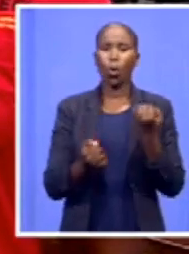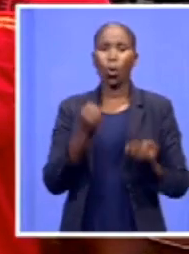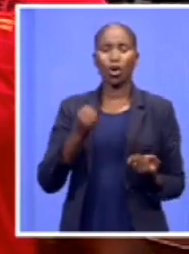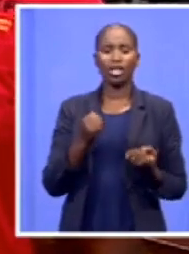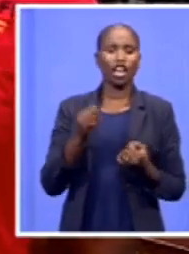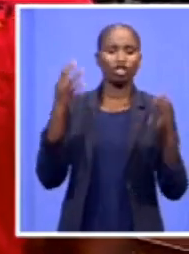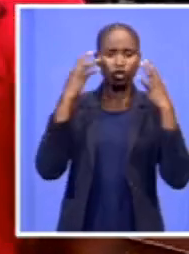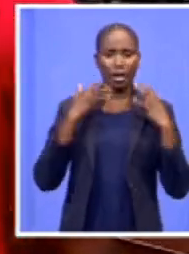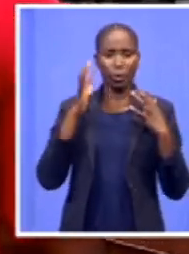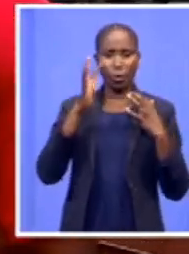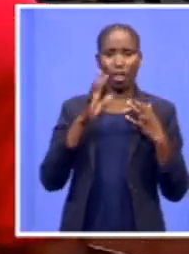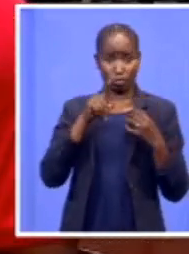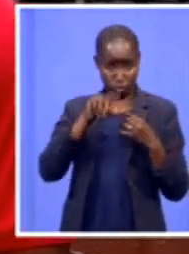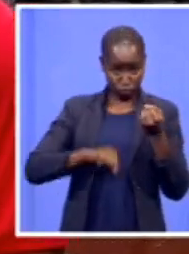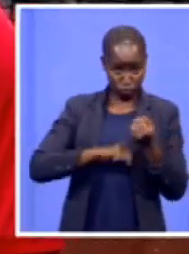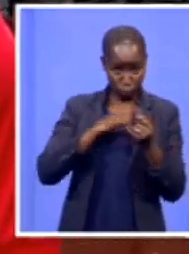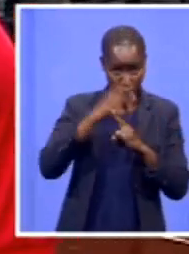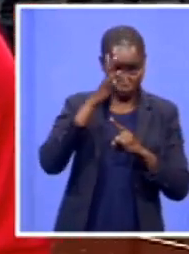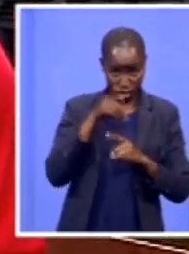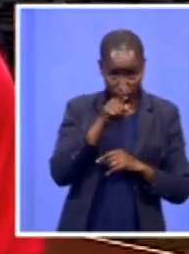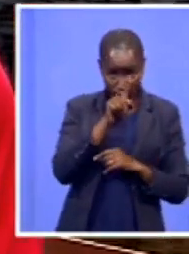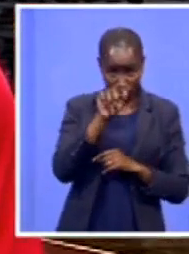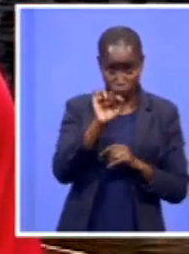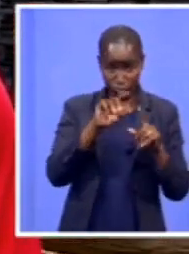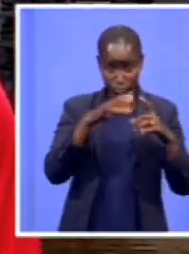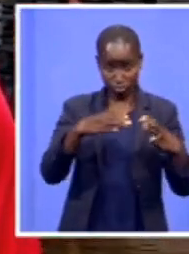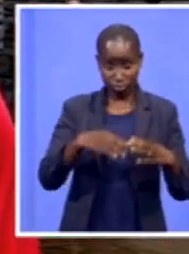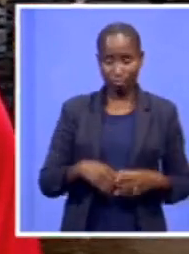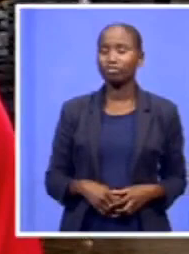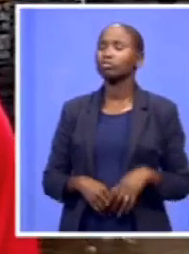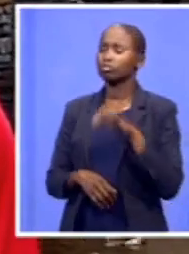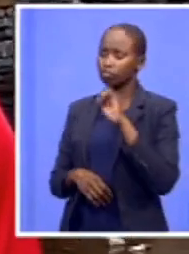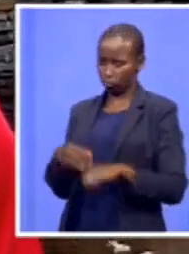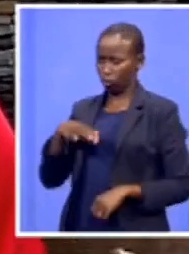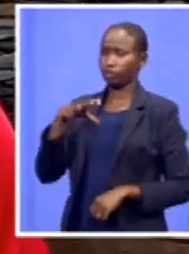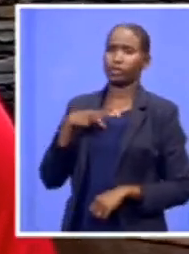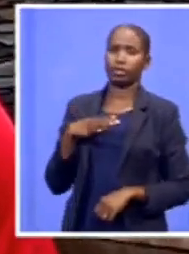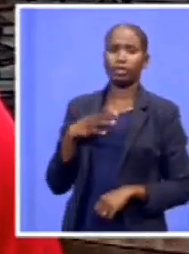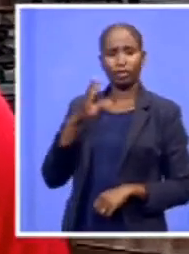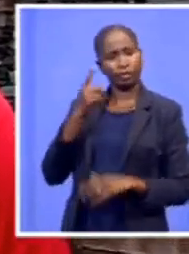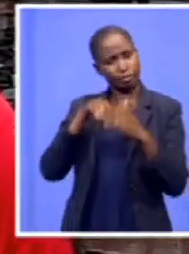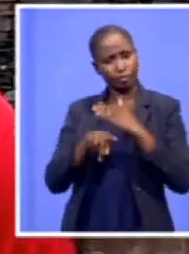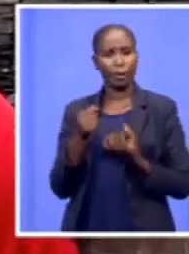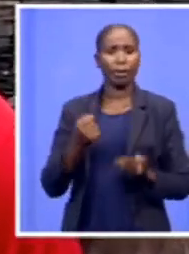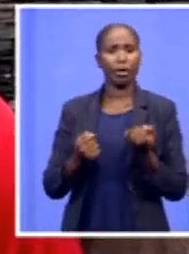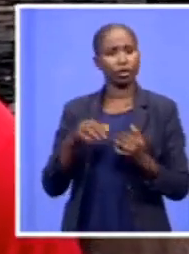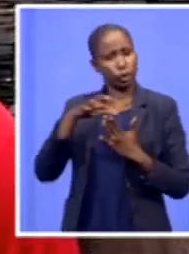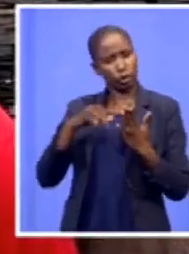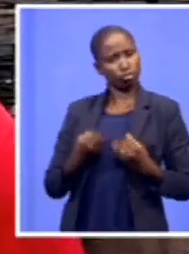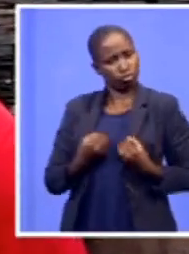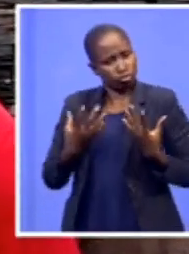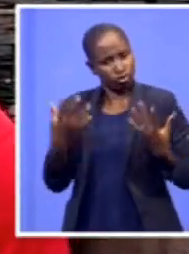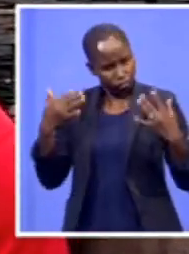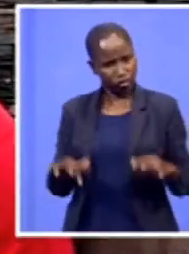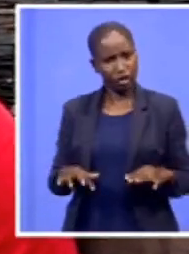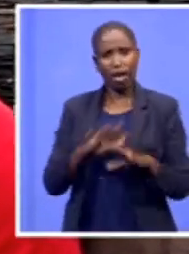were confident. We went to court. We presented our story. And everything that we said to that court, we stand by it.